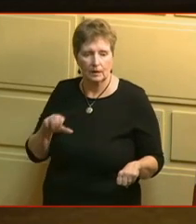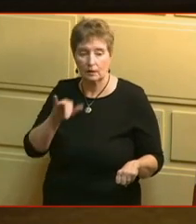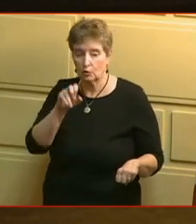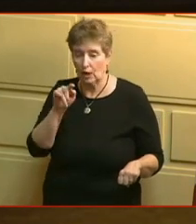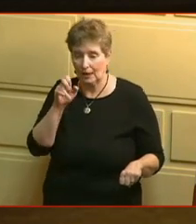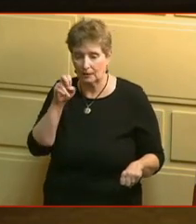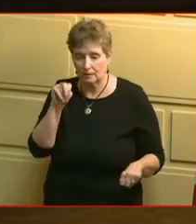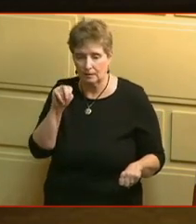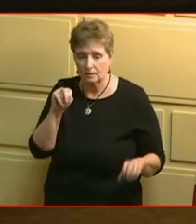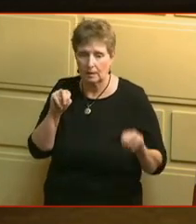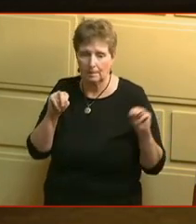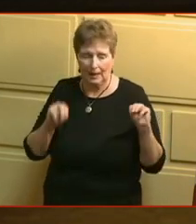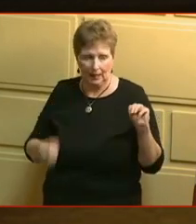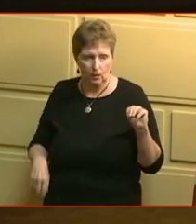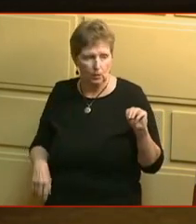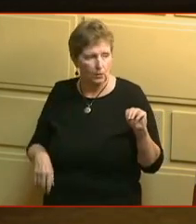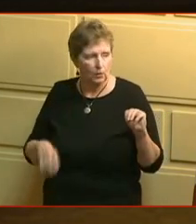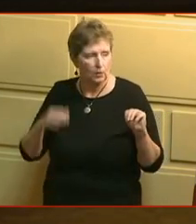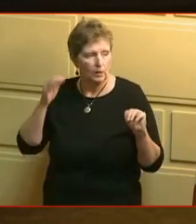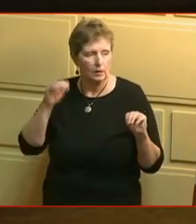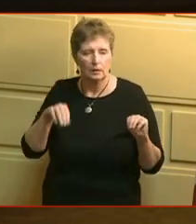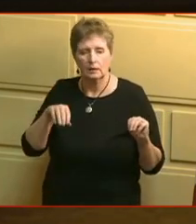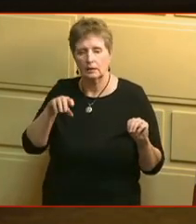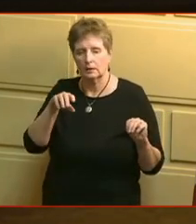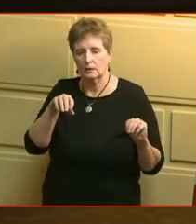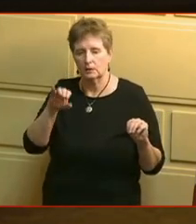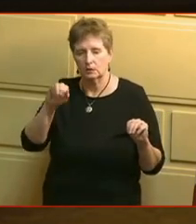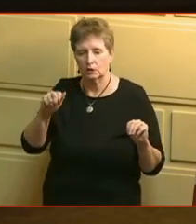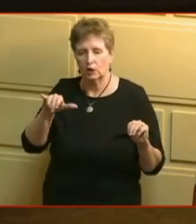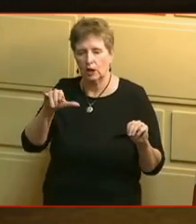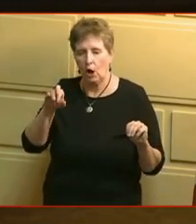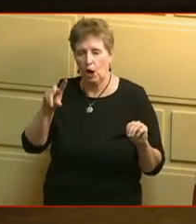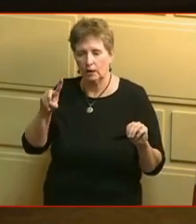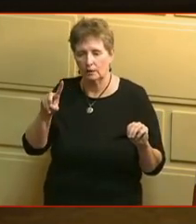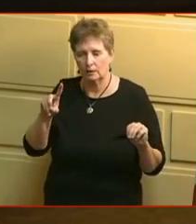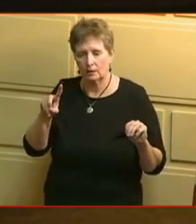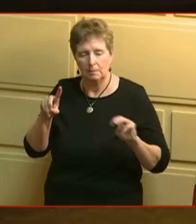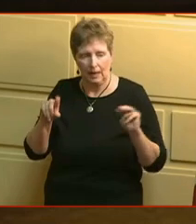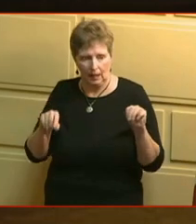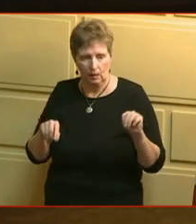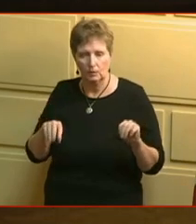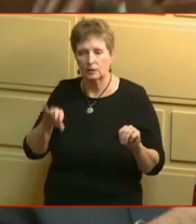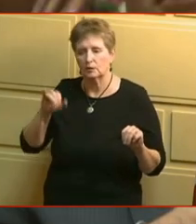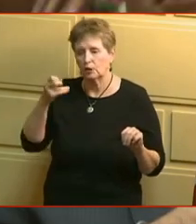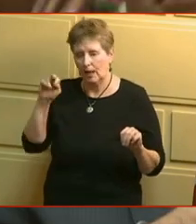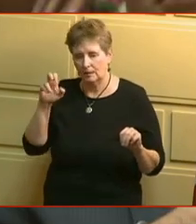representative Jaqûre representative Johnston